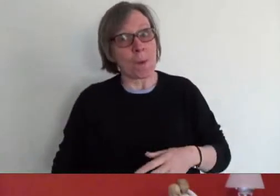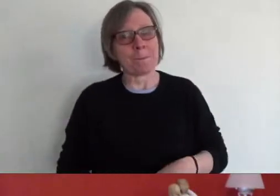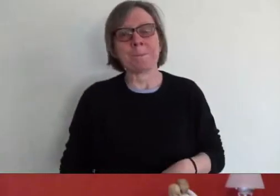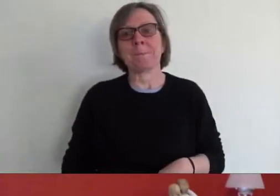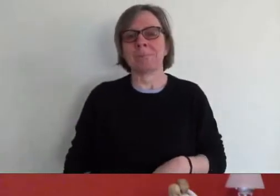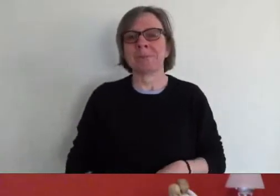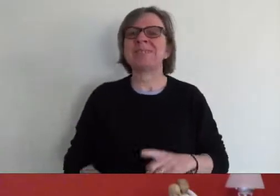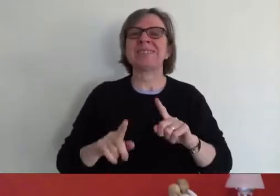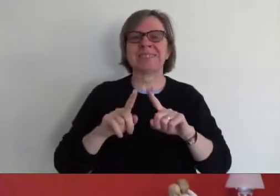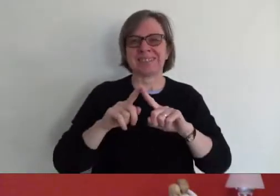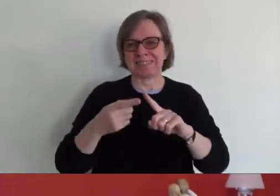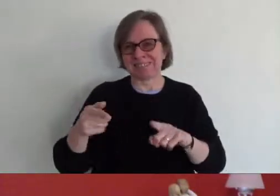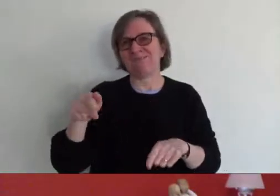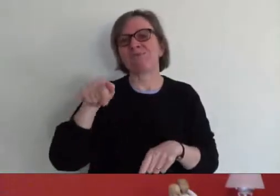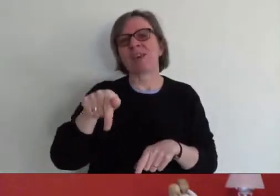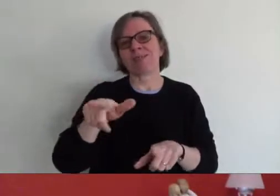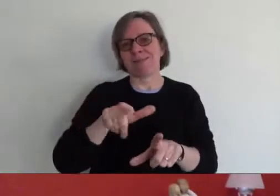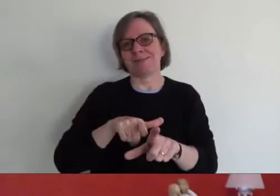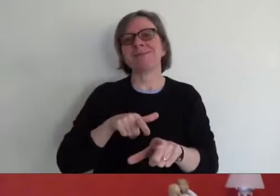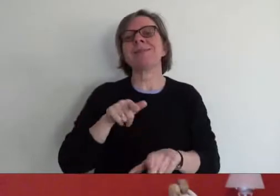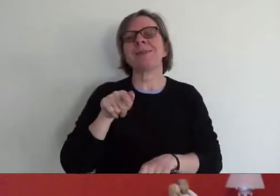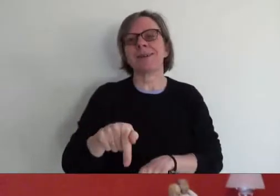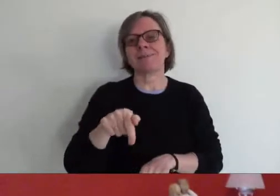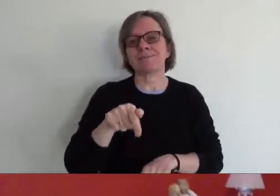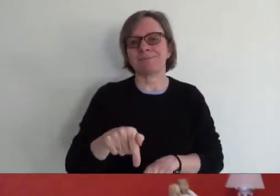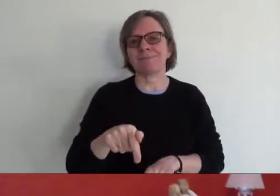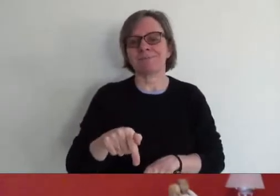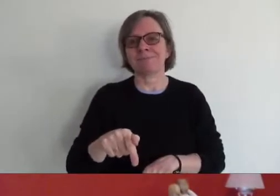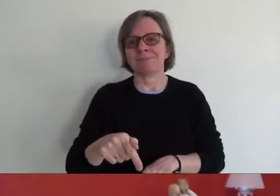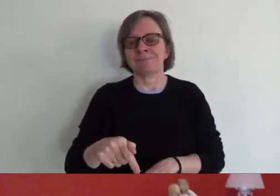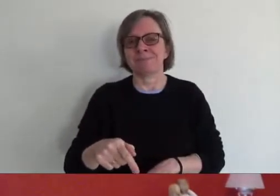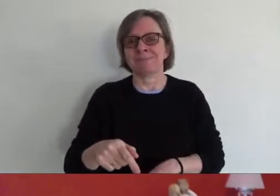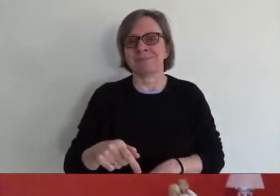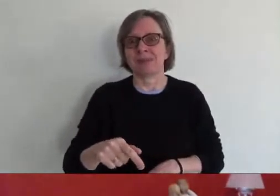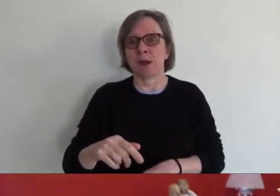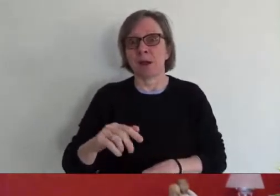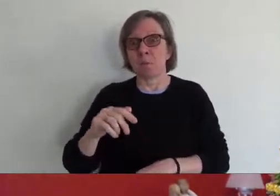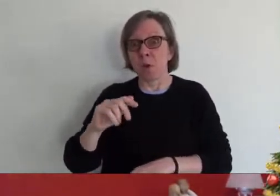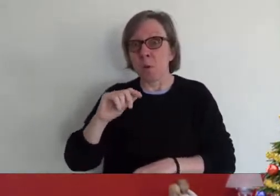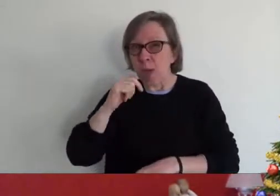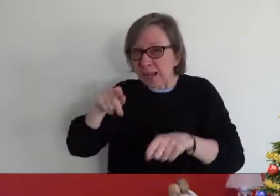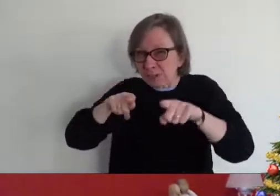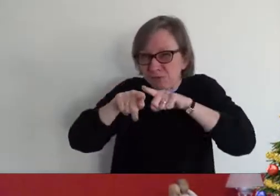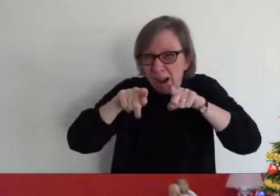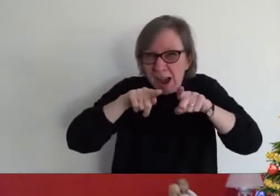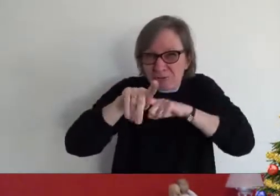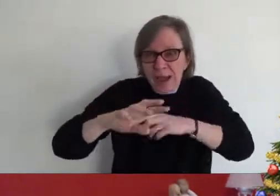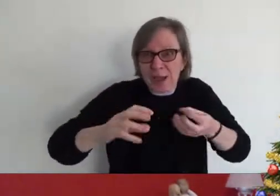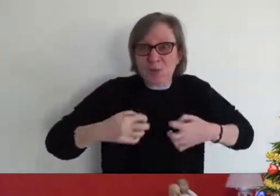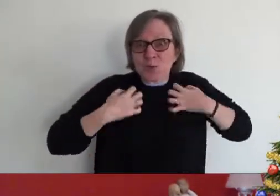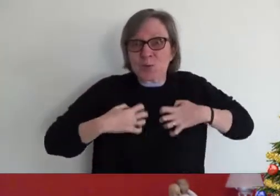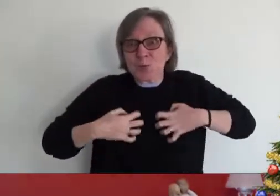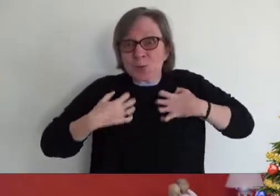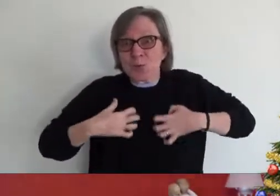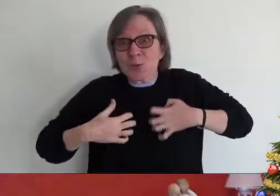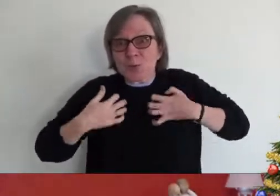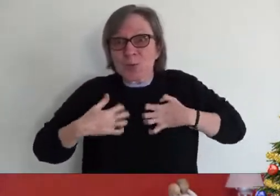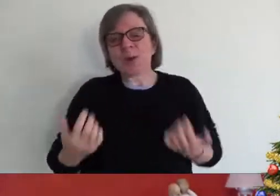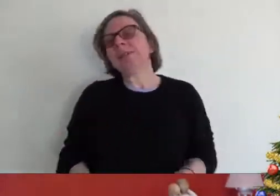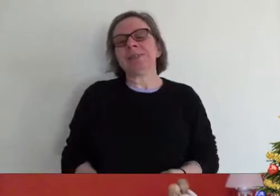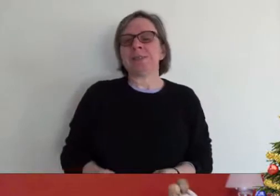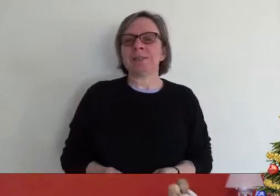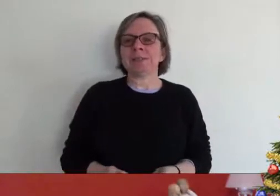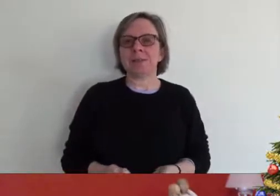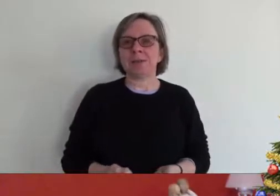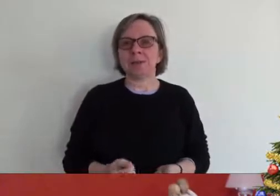different this year isn't it but we're going to make it as exciting as we possibly can so we're